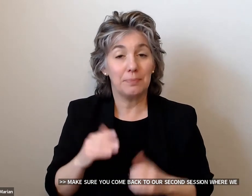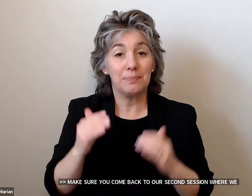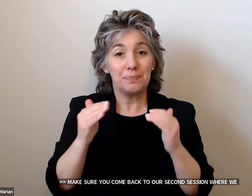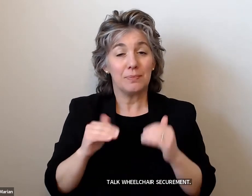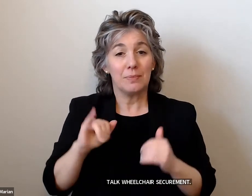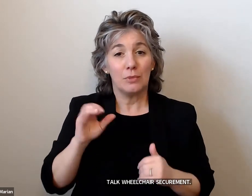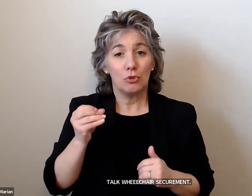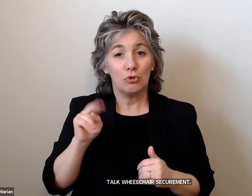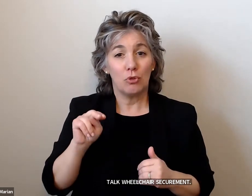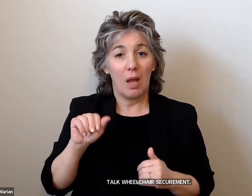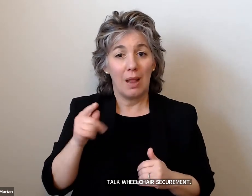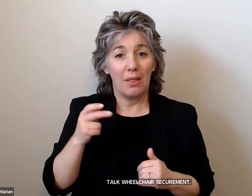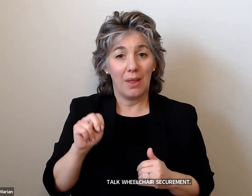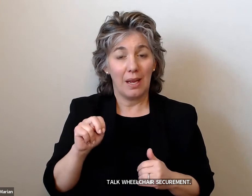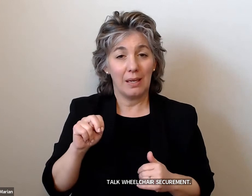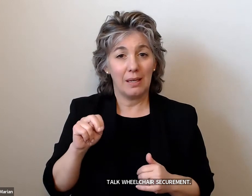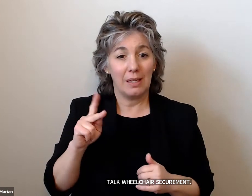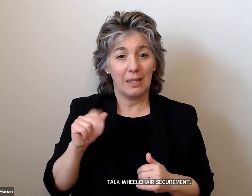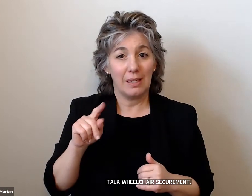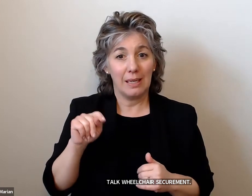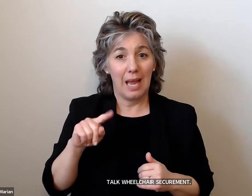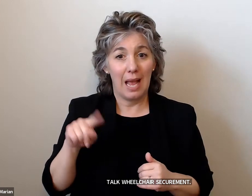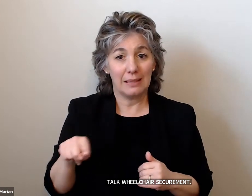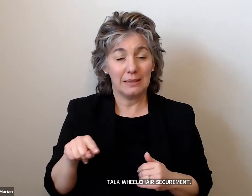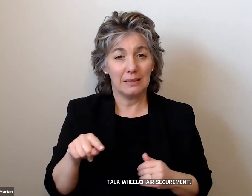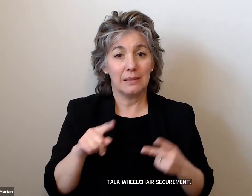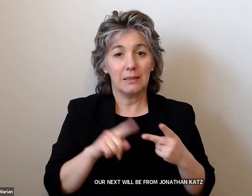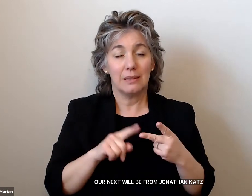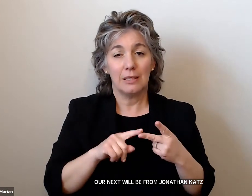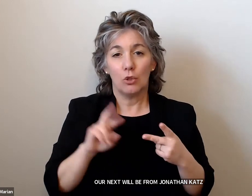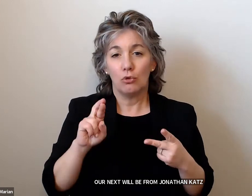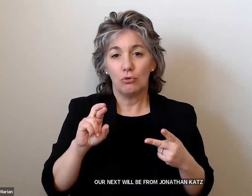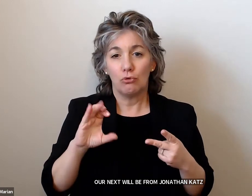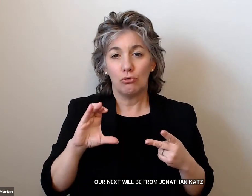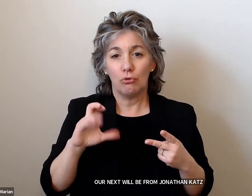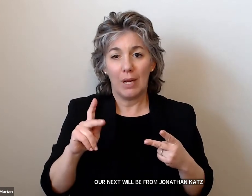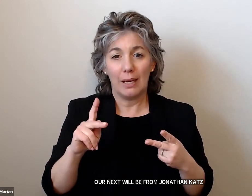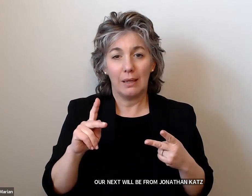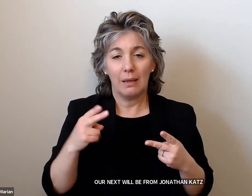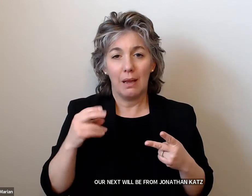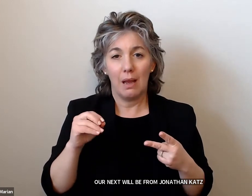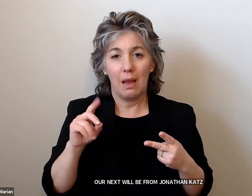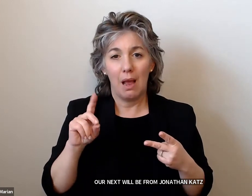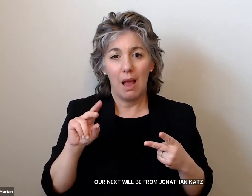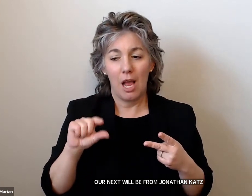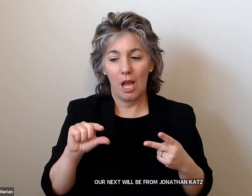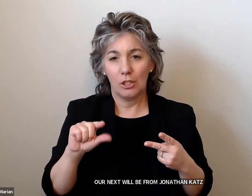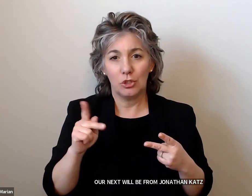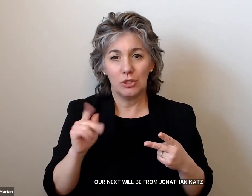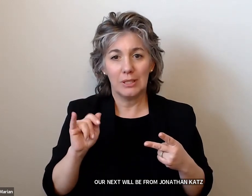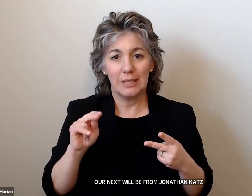and followed by Jonathan Katz is Rick Hodgkins. Jonathan, you should be able to unmute yourself.